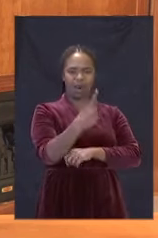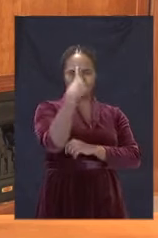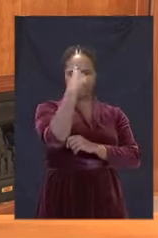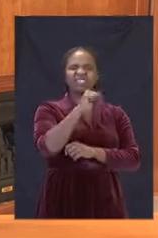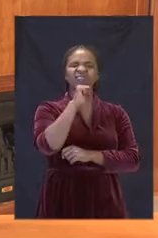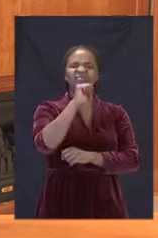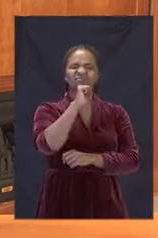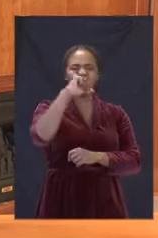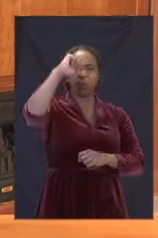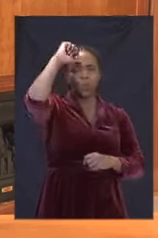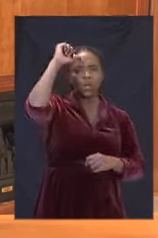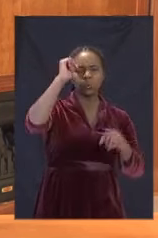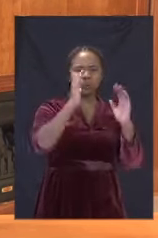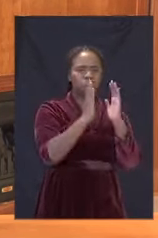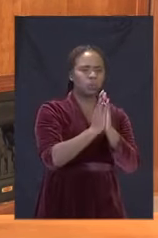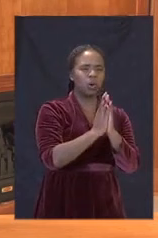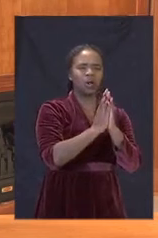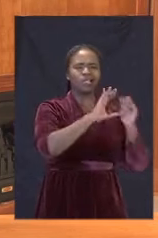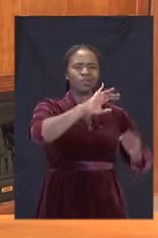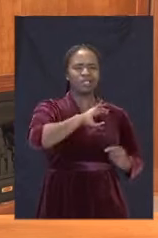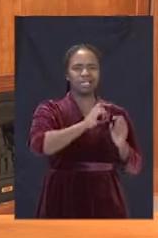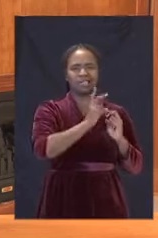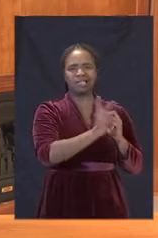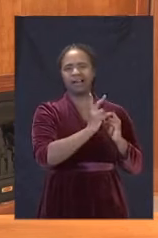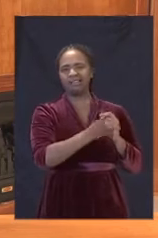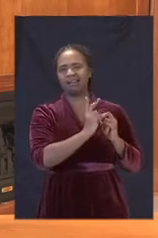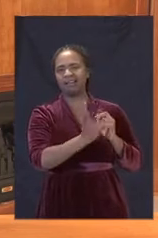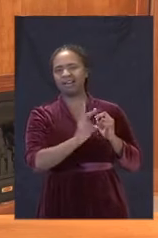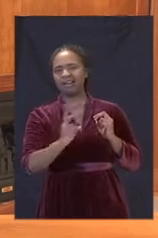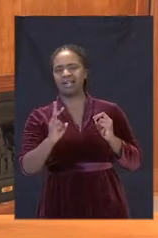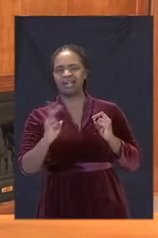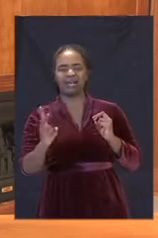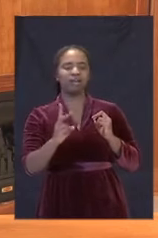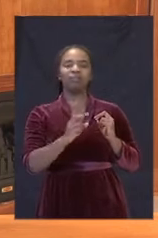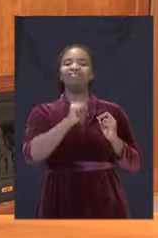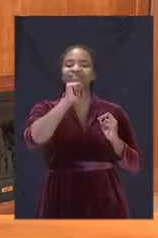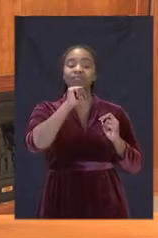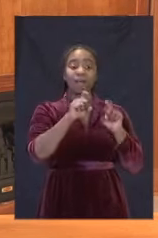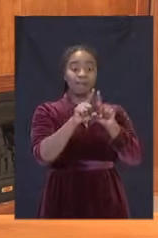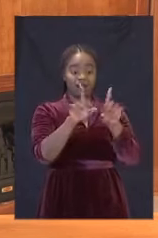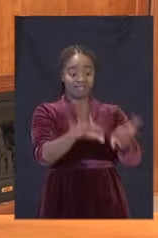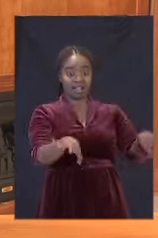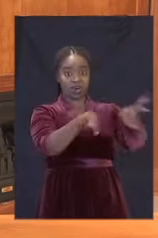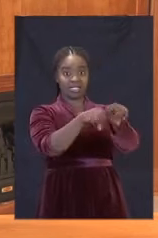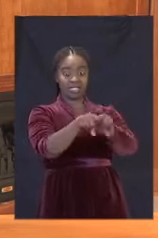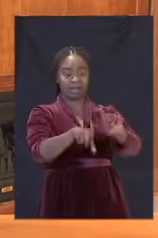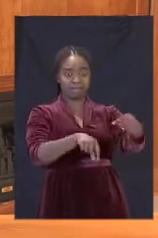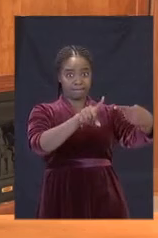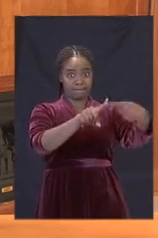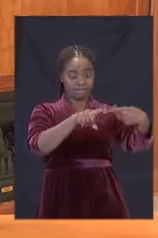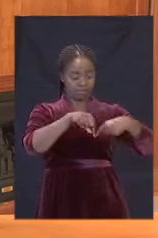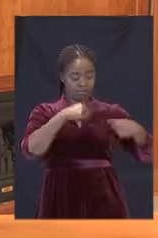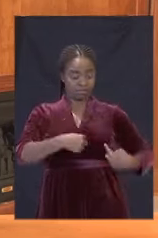communities have truly come to the fore. Values of charity and doing good